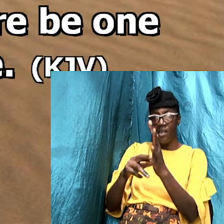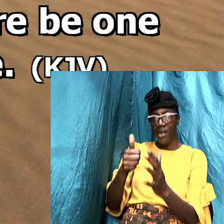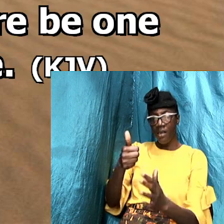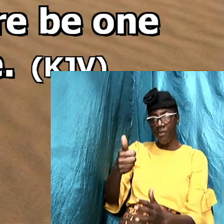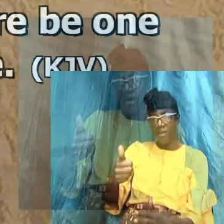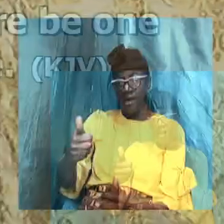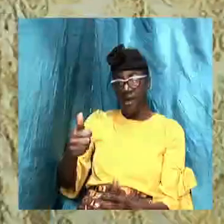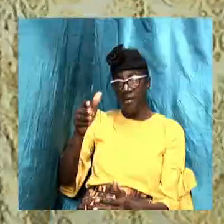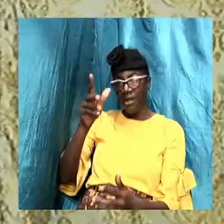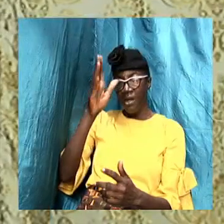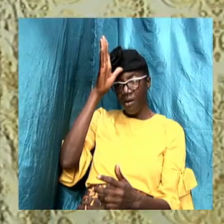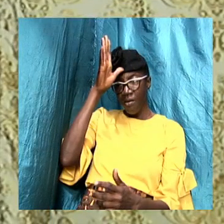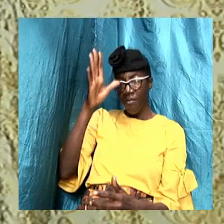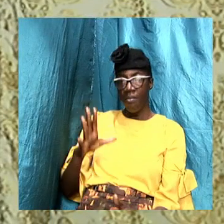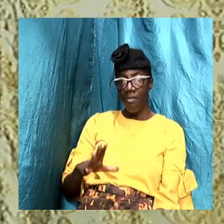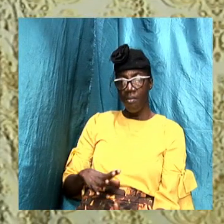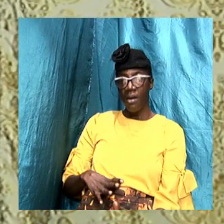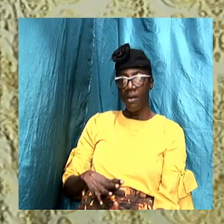to mankind